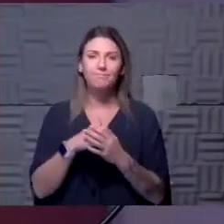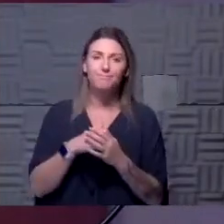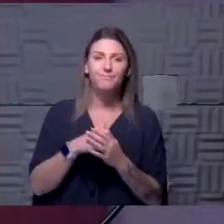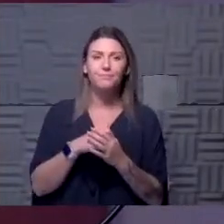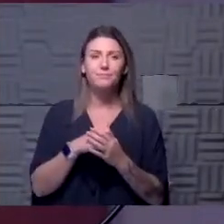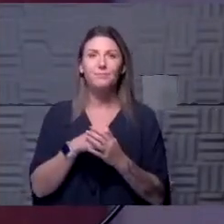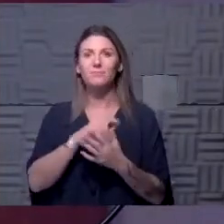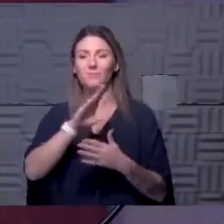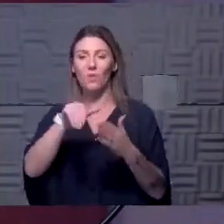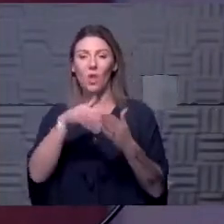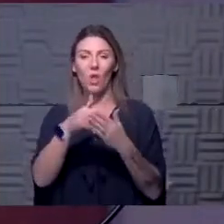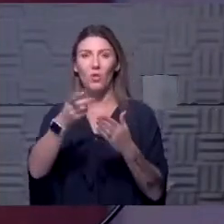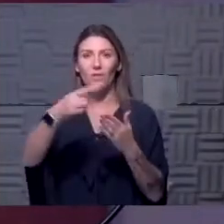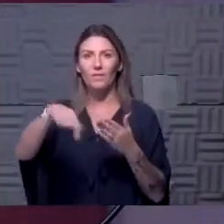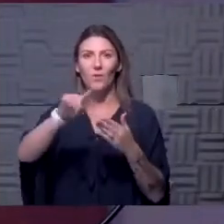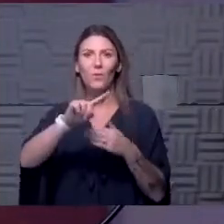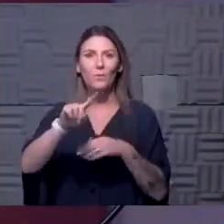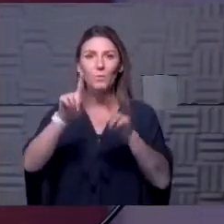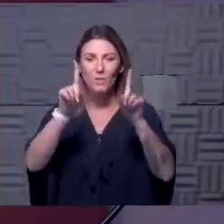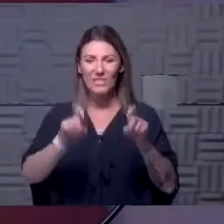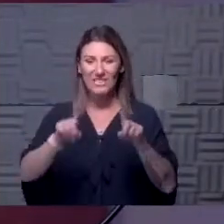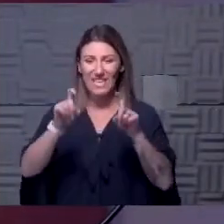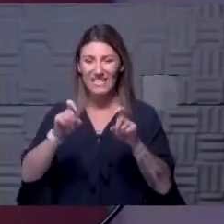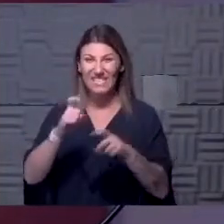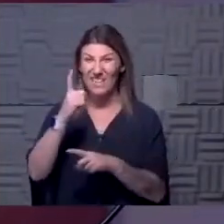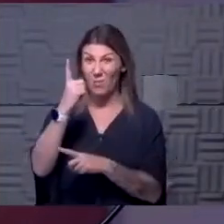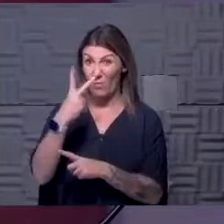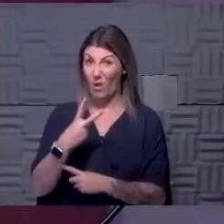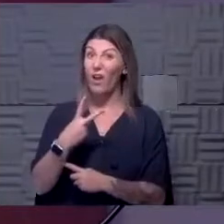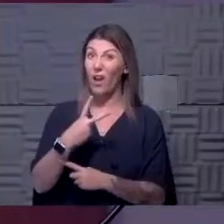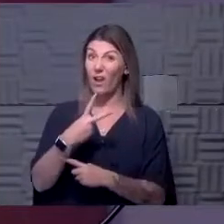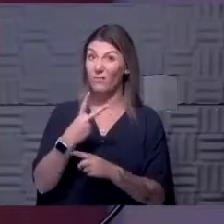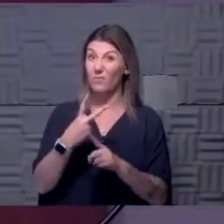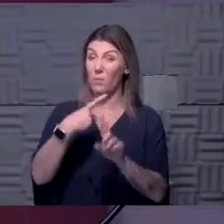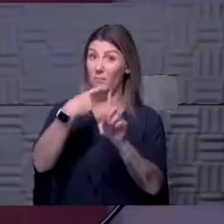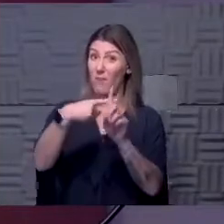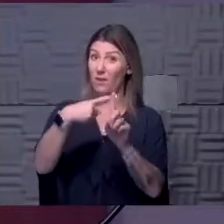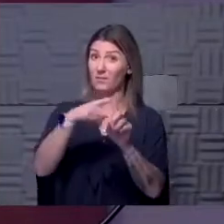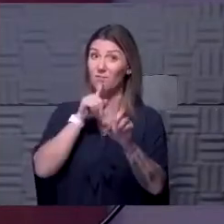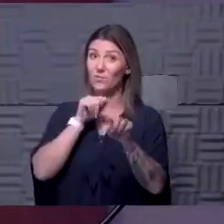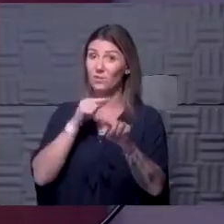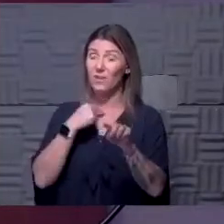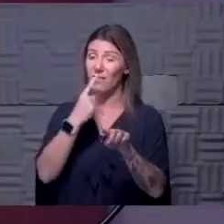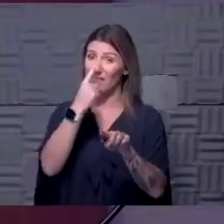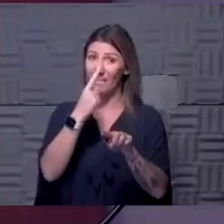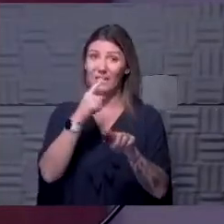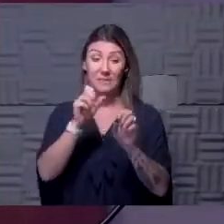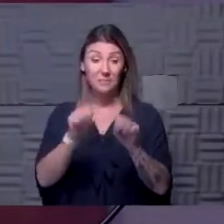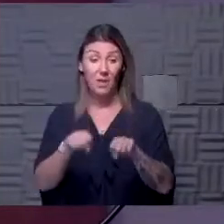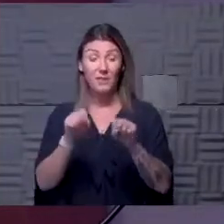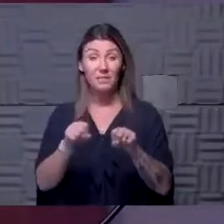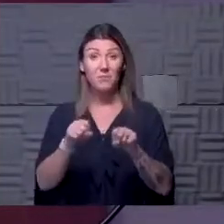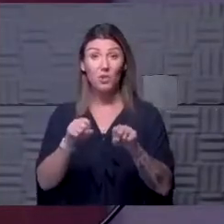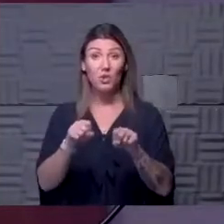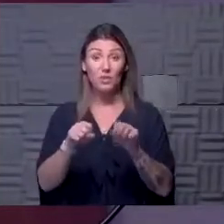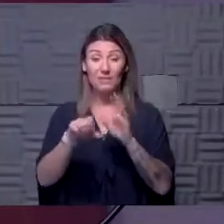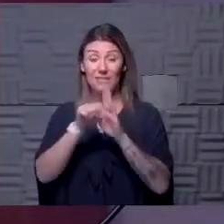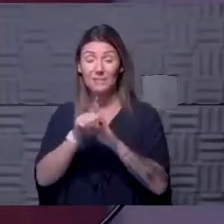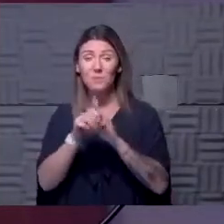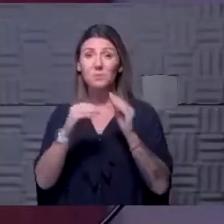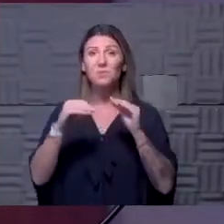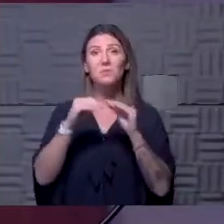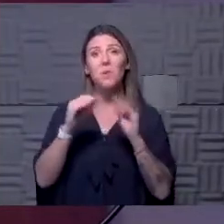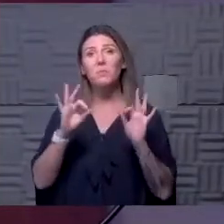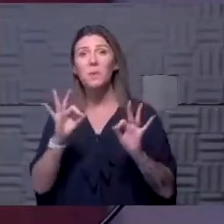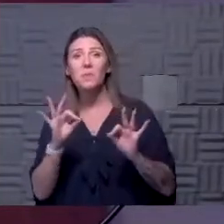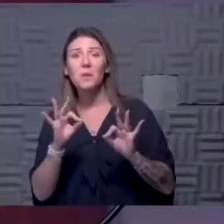those ended up getting tested. And I think about half of them were positive. Yeah. So I think it's very possible that the symptoms, the more mild symptoms